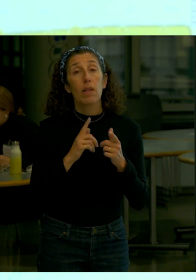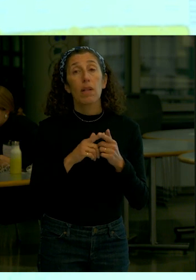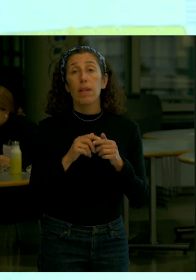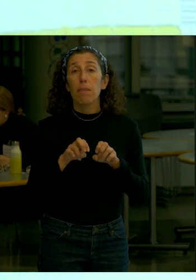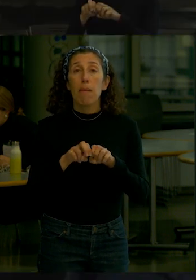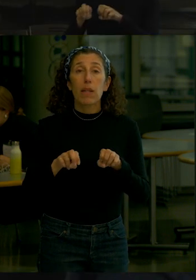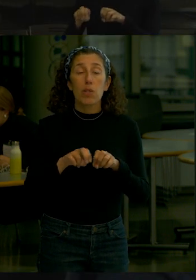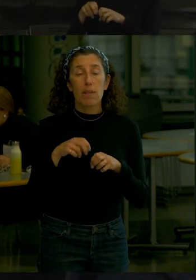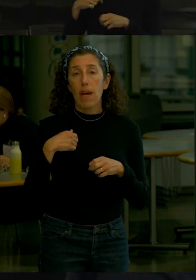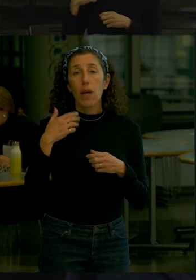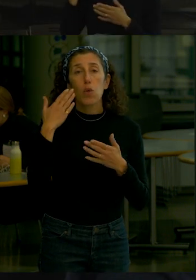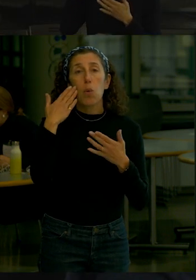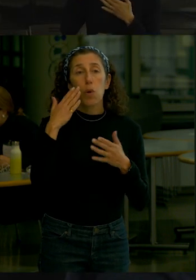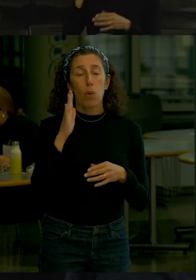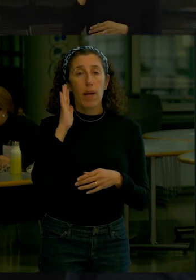in the final